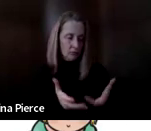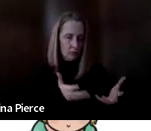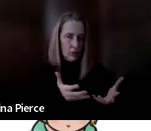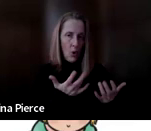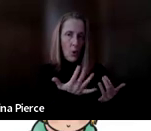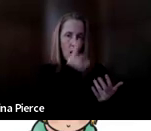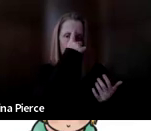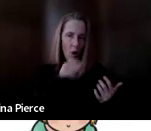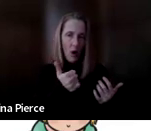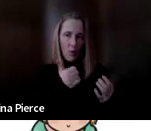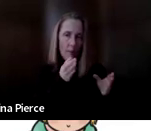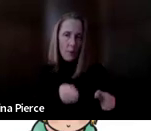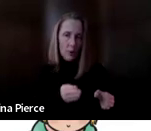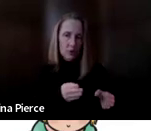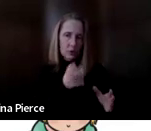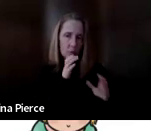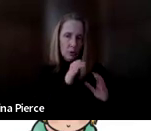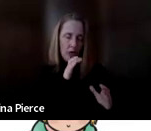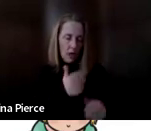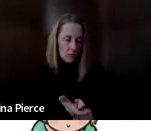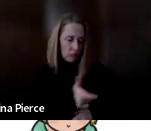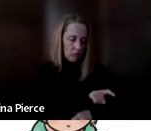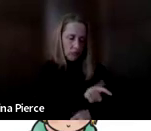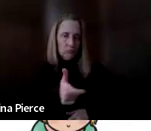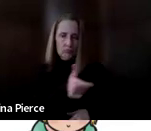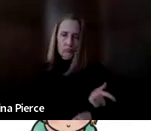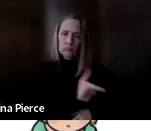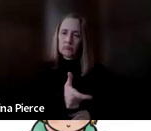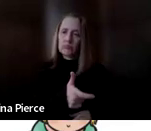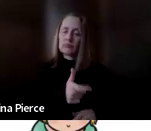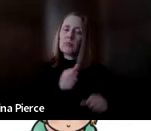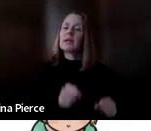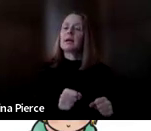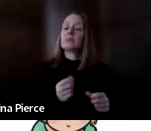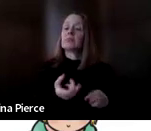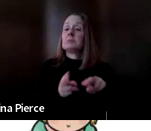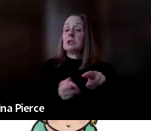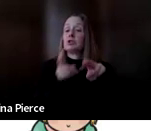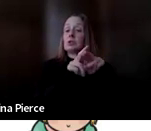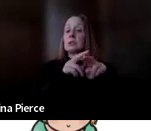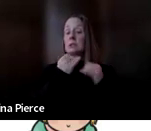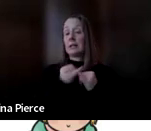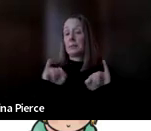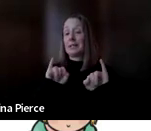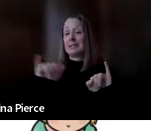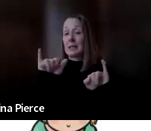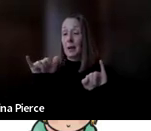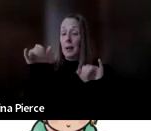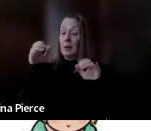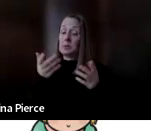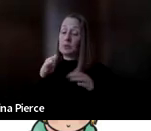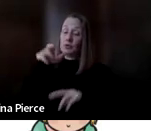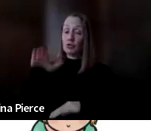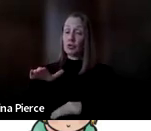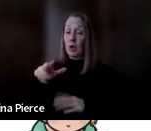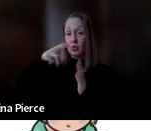other to communicate. So having access to AAC can increase our independence like this child reading a book alone. It can